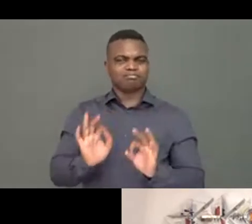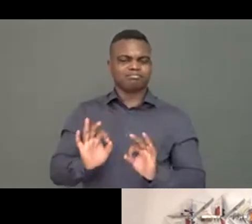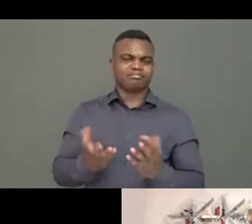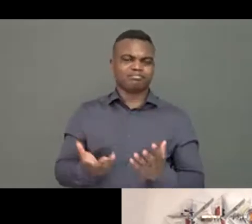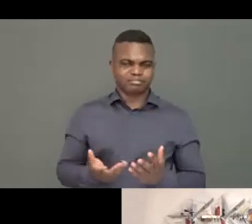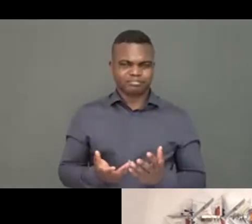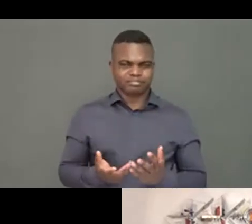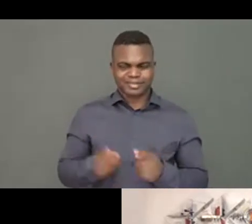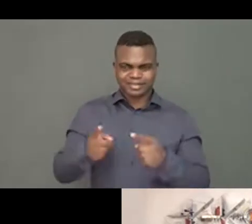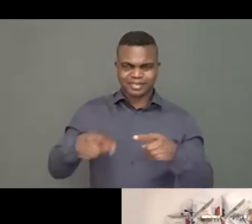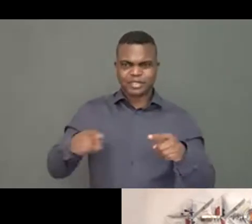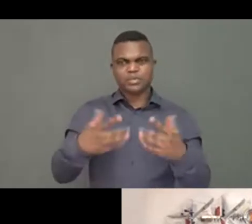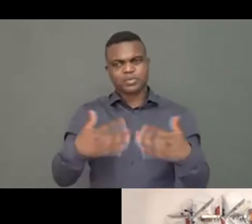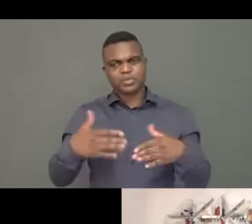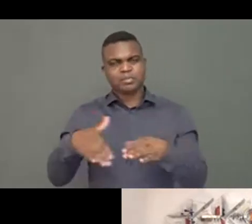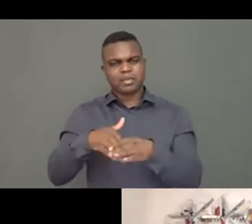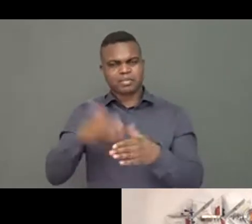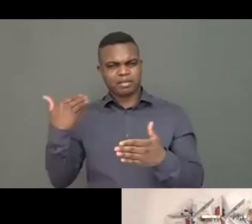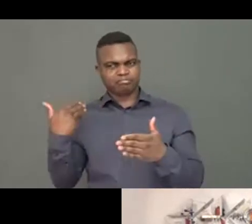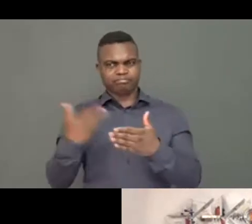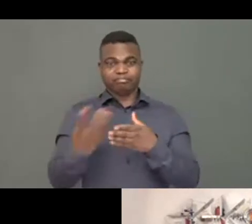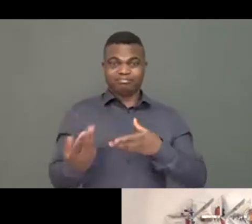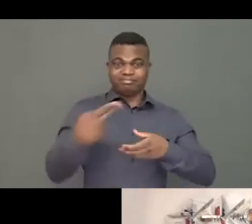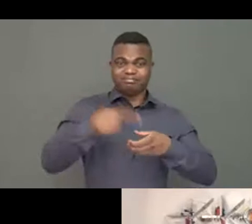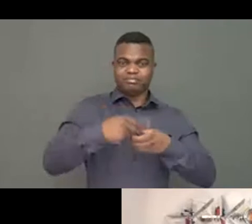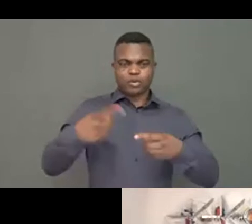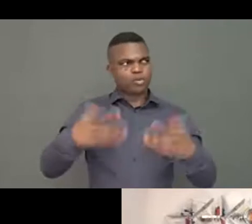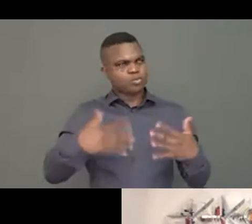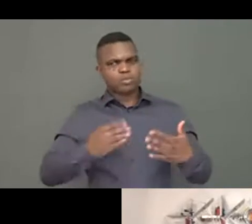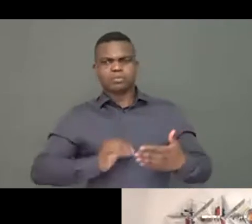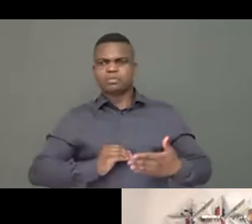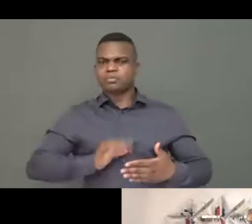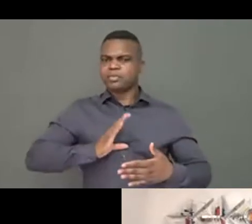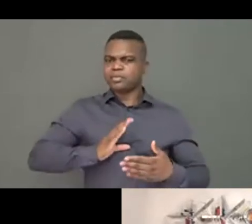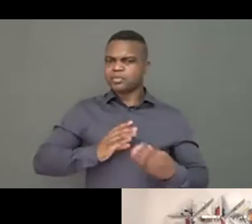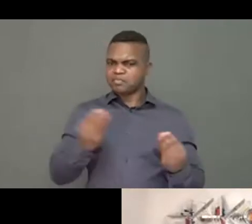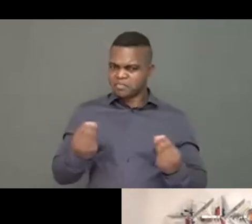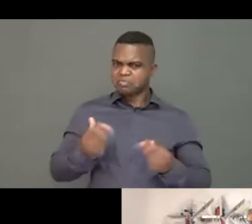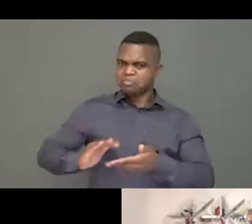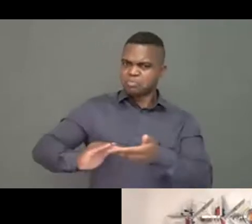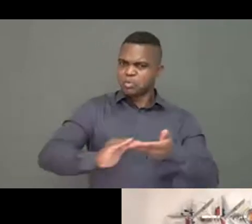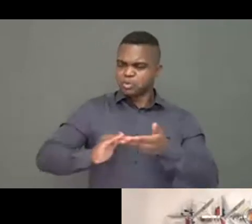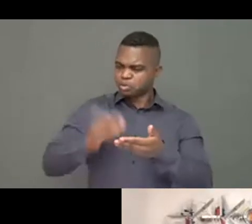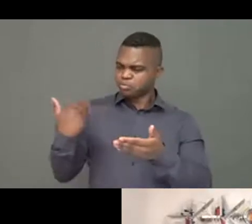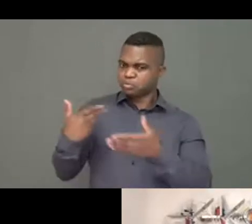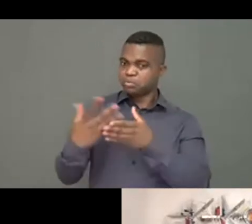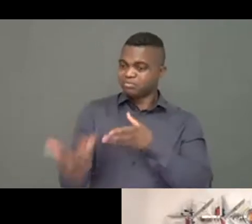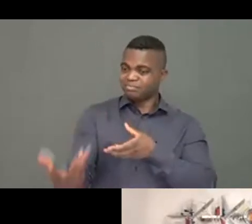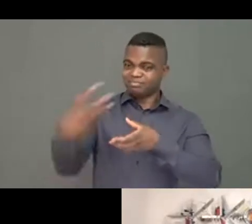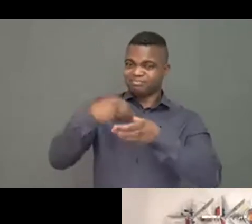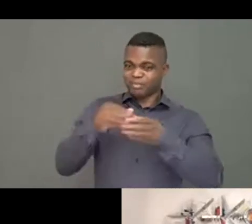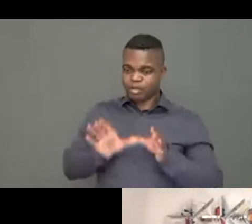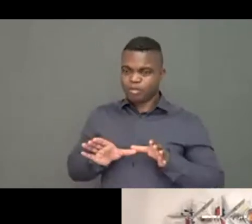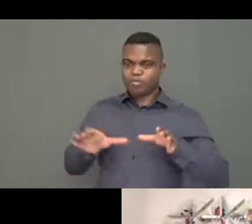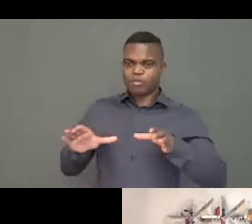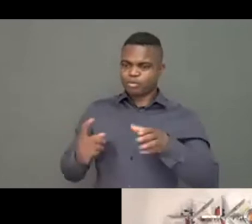involved in the group verification. They have been doing a capacity and